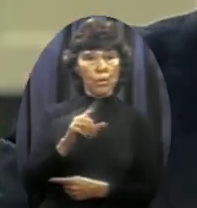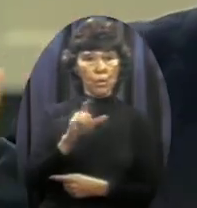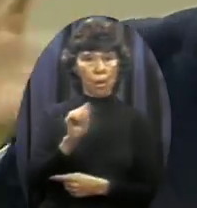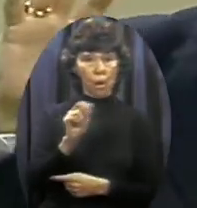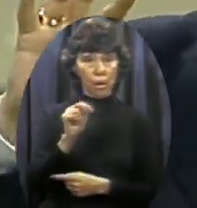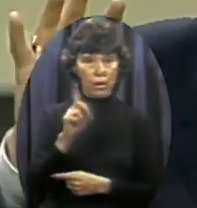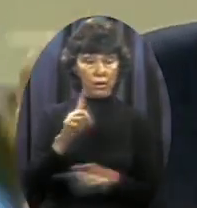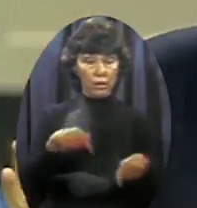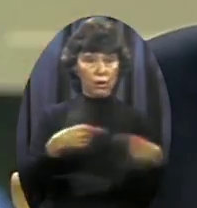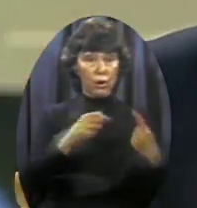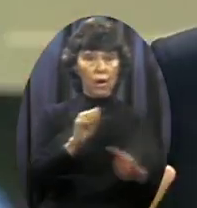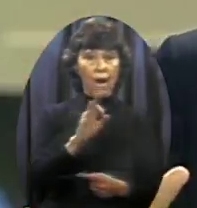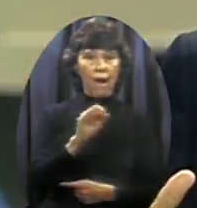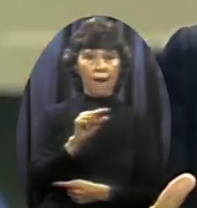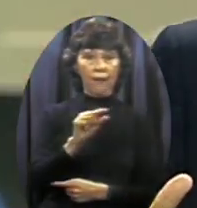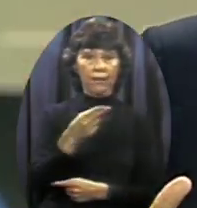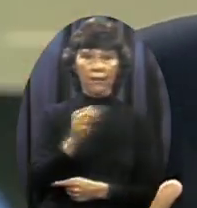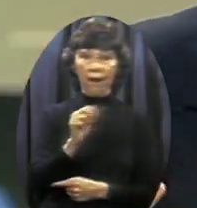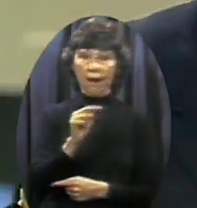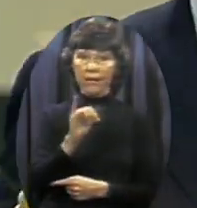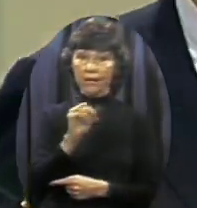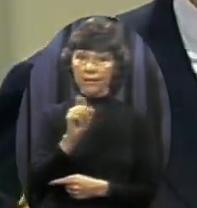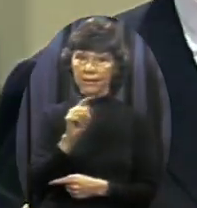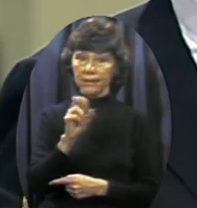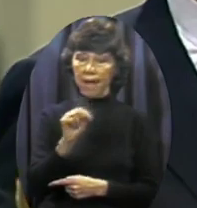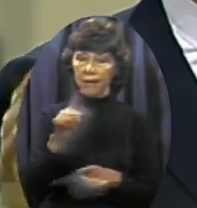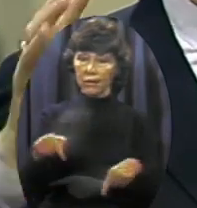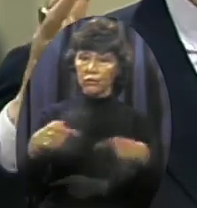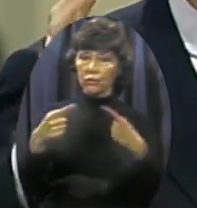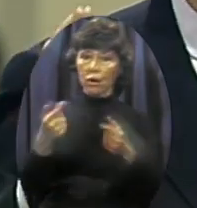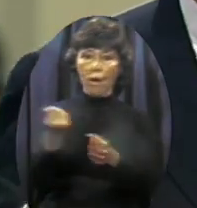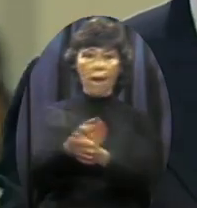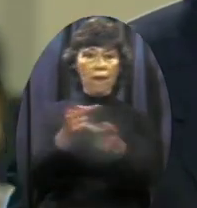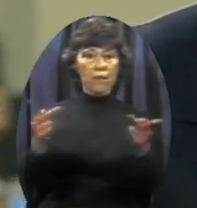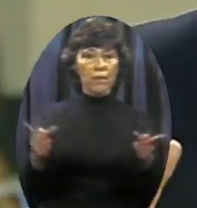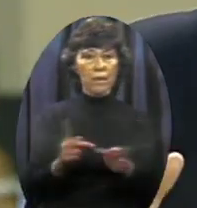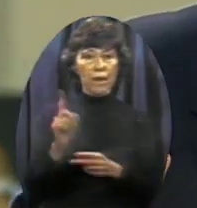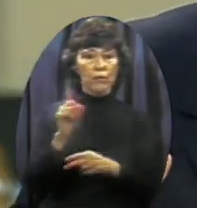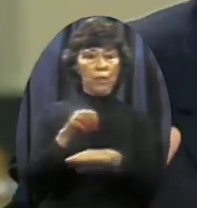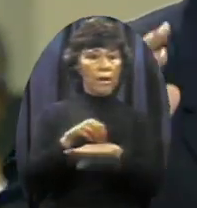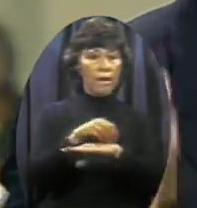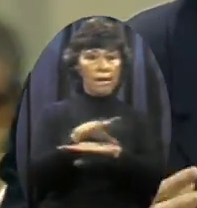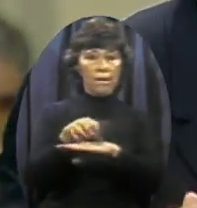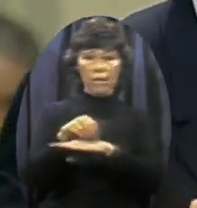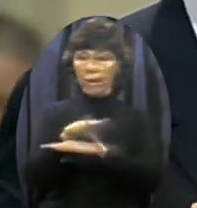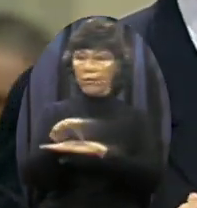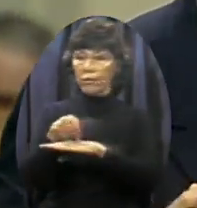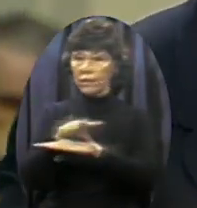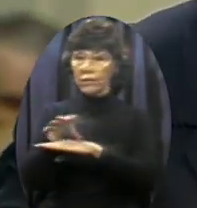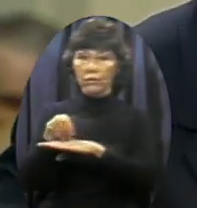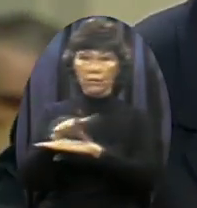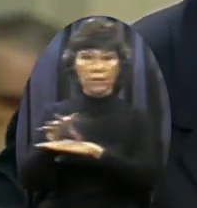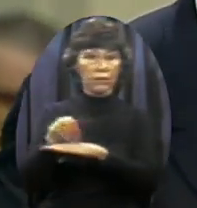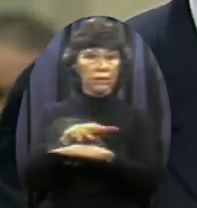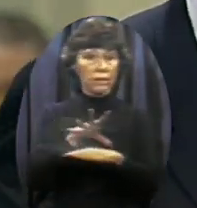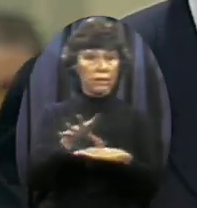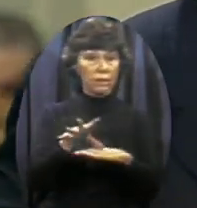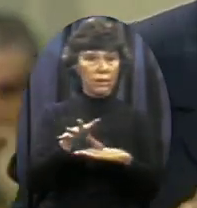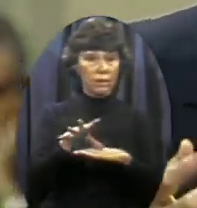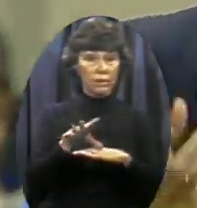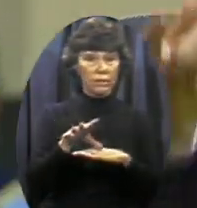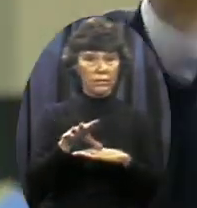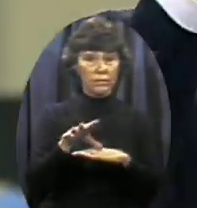of Eastern Europe Go behind the Iron Curtain When you go to everywhere their influence has been felt Cuba and now Nicaragua